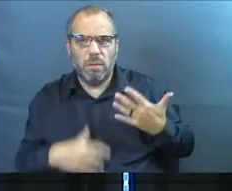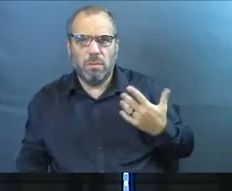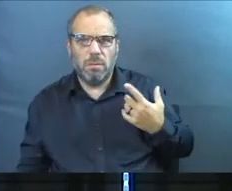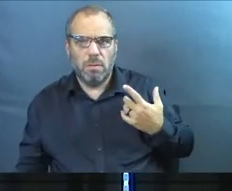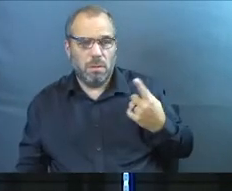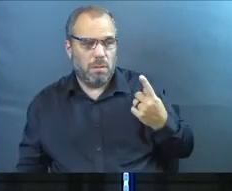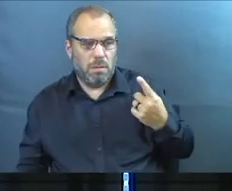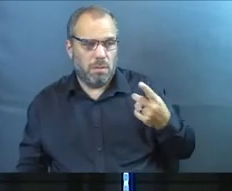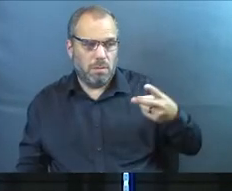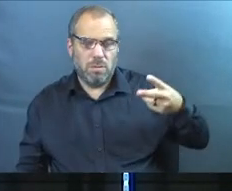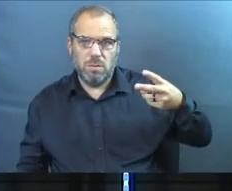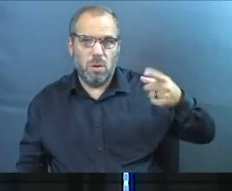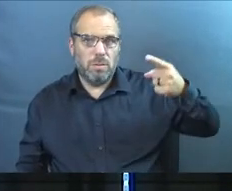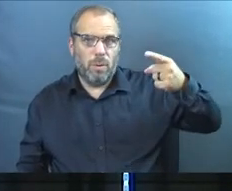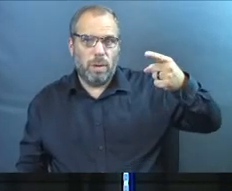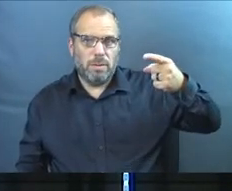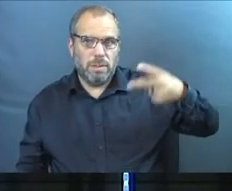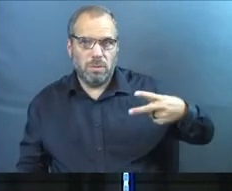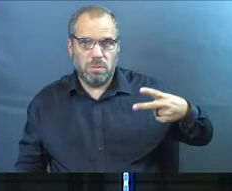Just the first two.